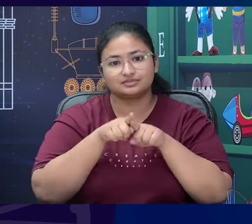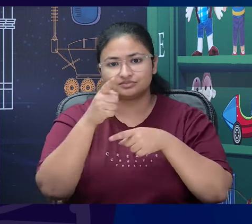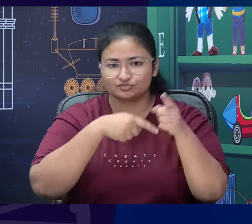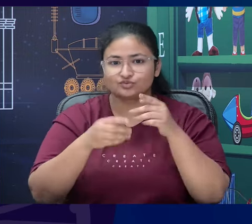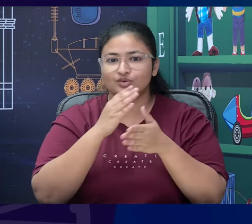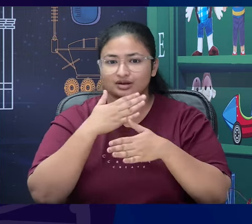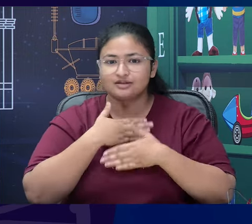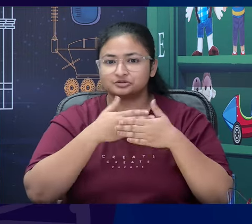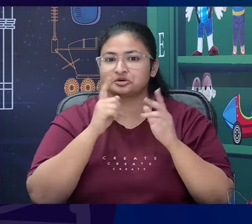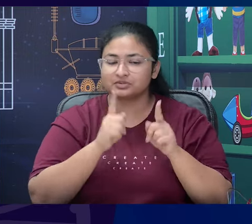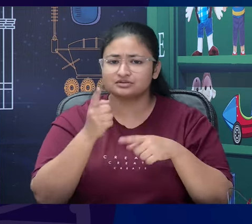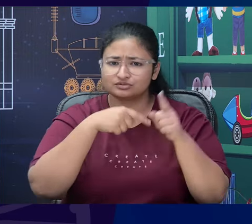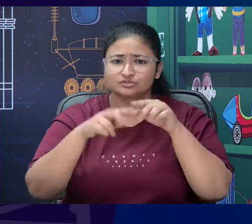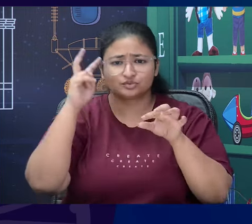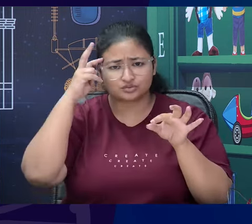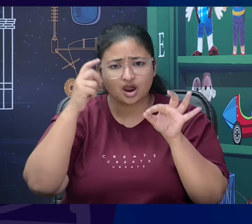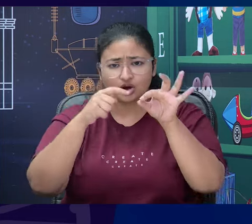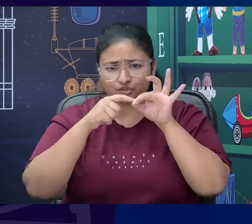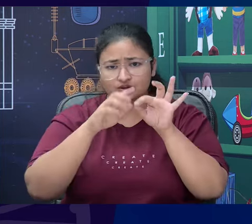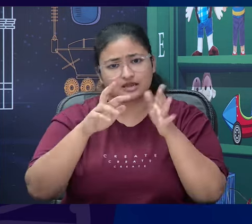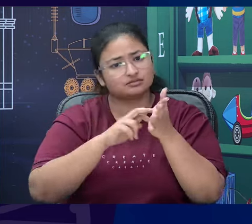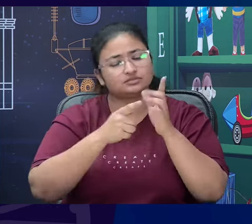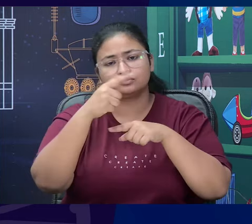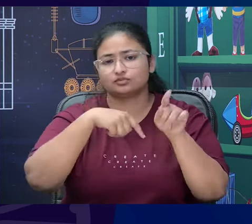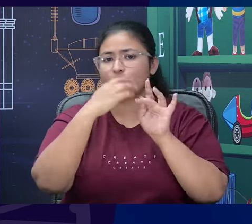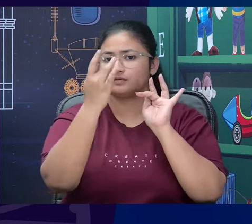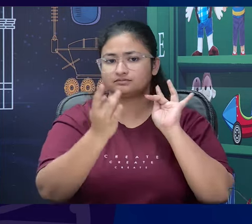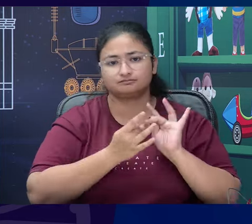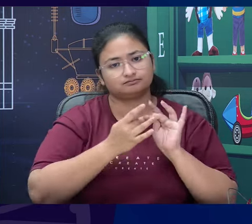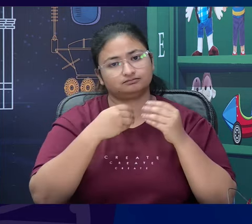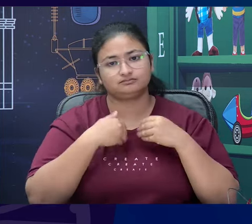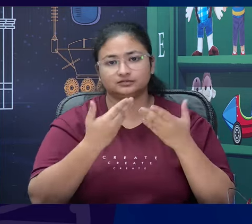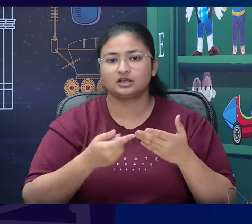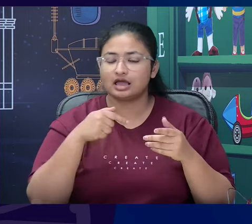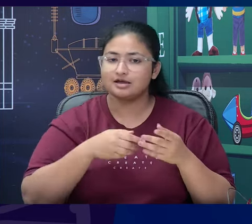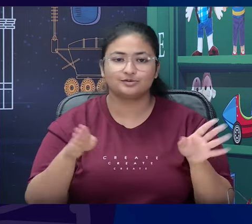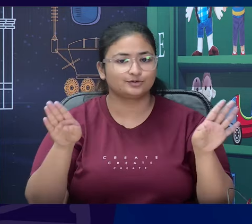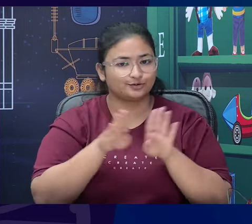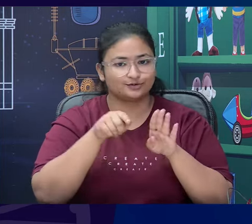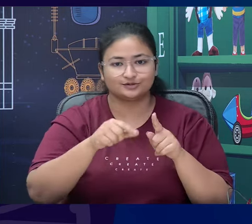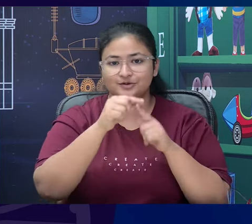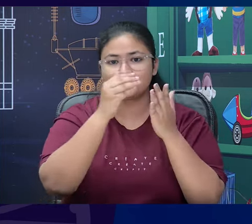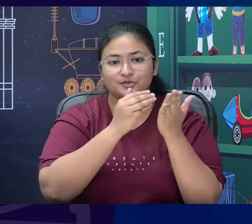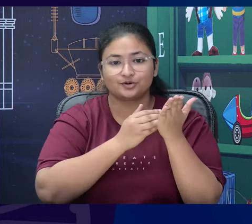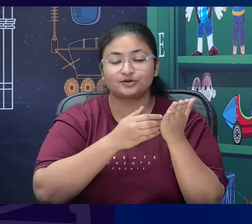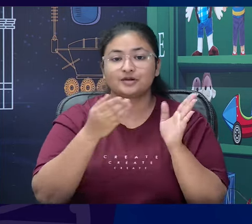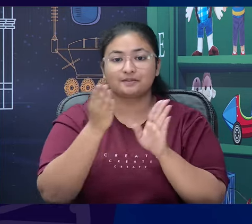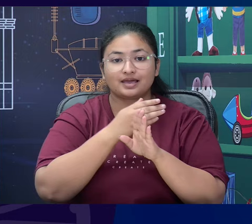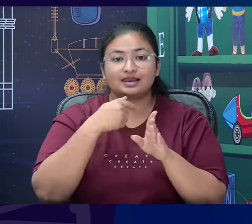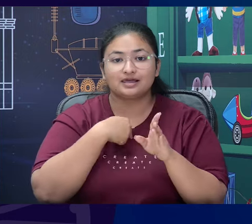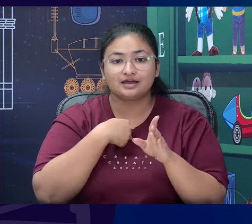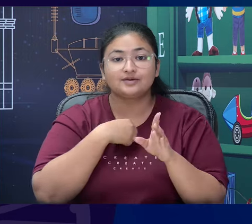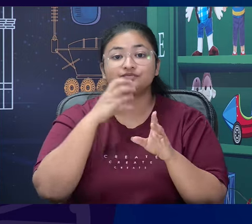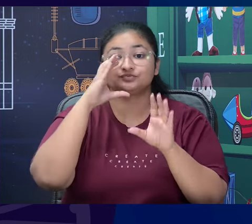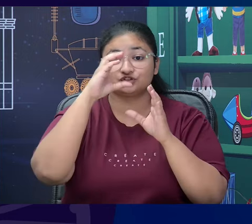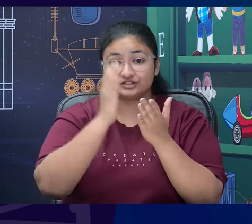any queries, any questions you can always contact us. With this we are wrapping up this particular program where we discuss chapter number